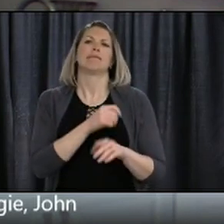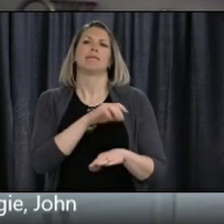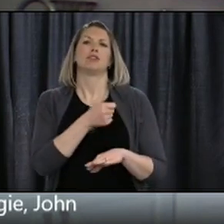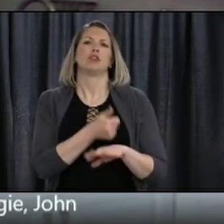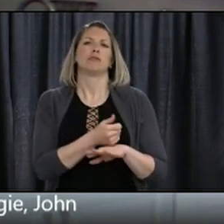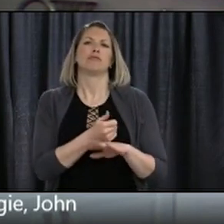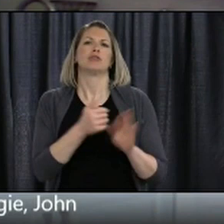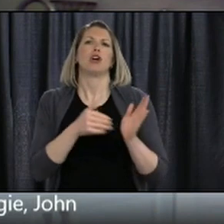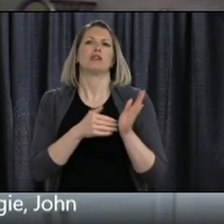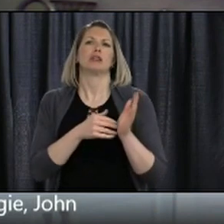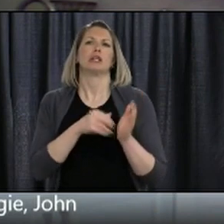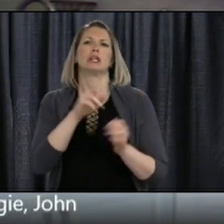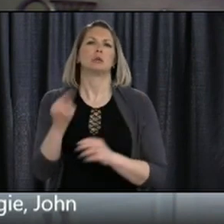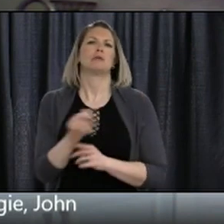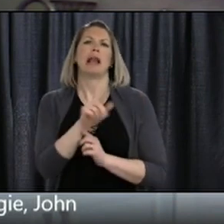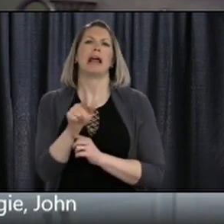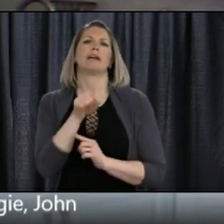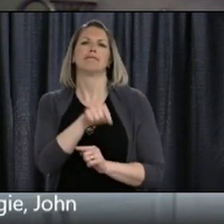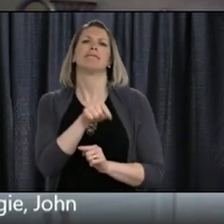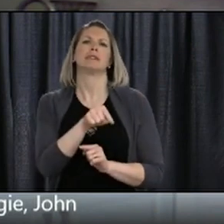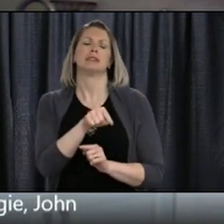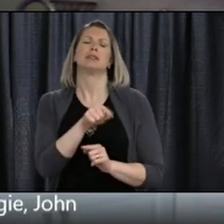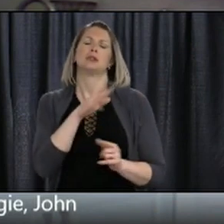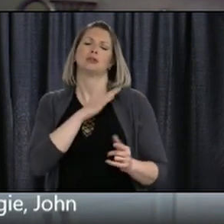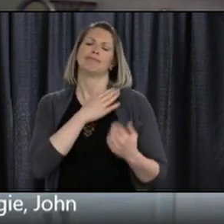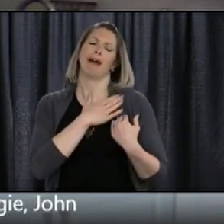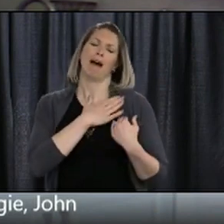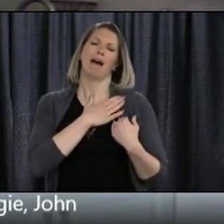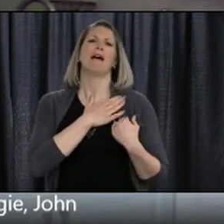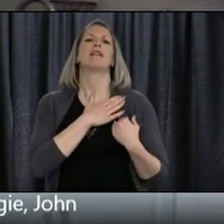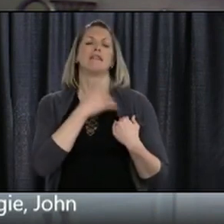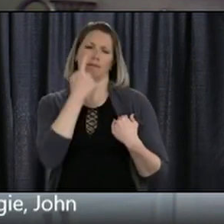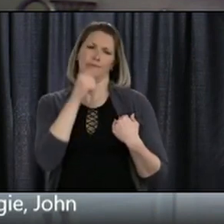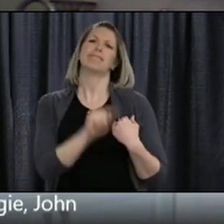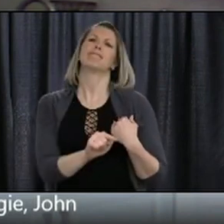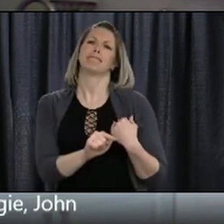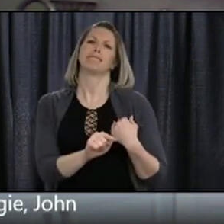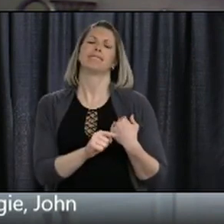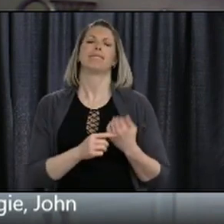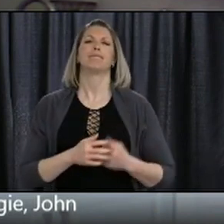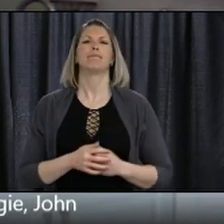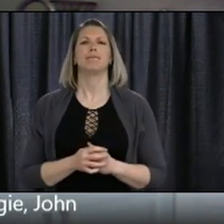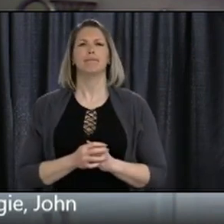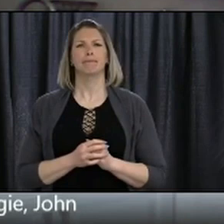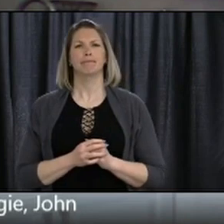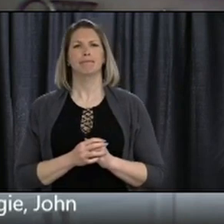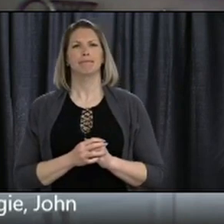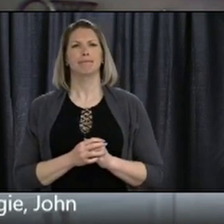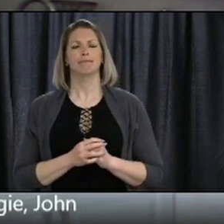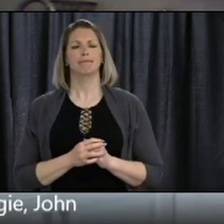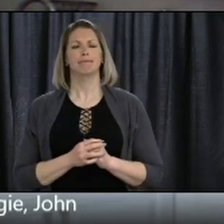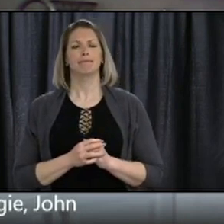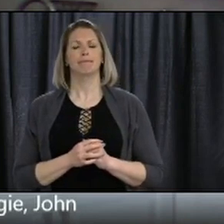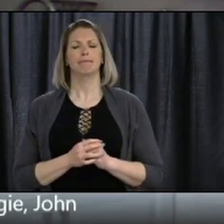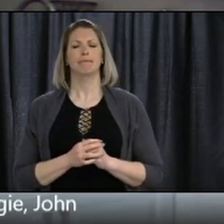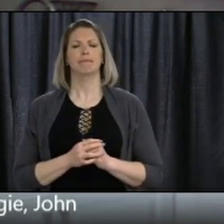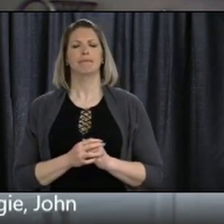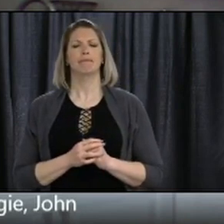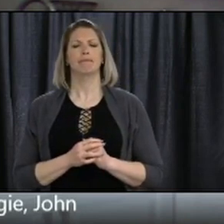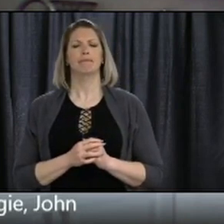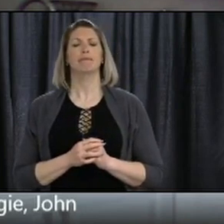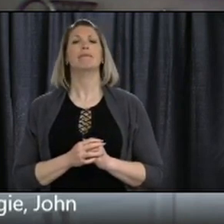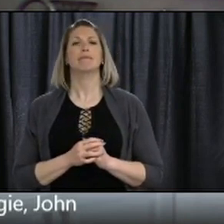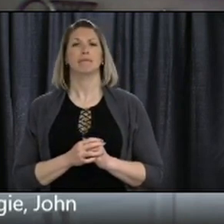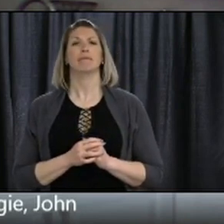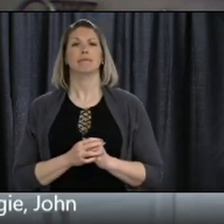Moving along, the orders that you will see are